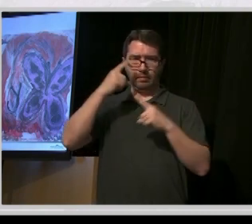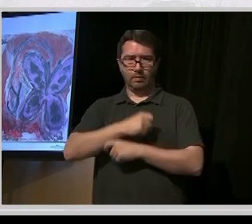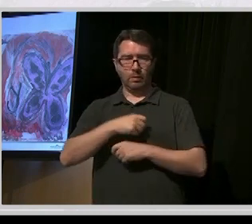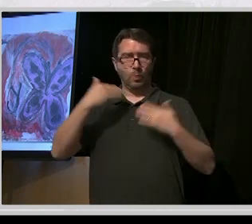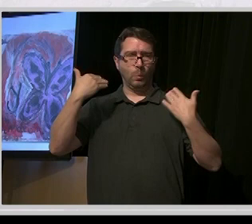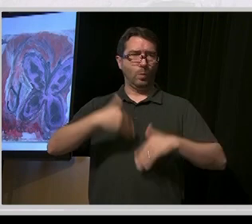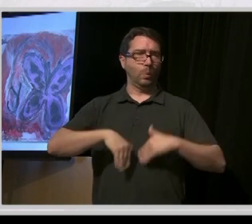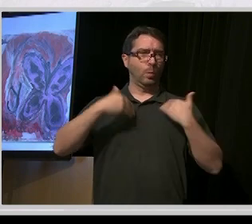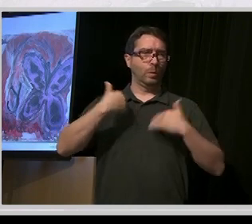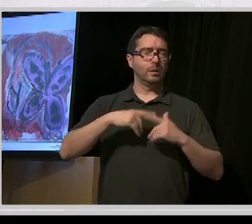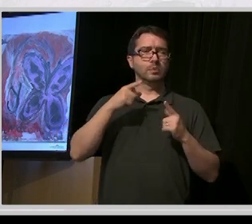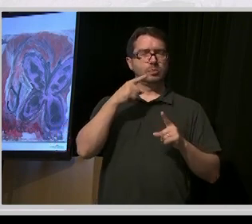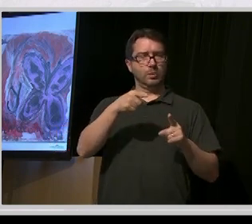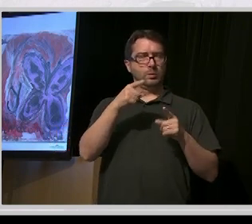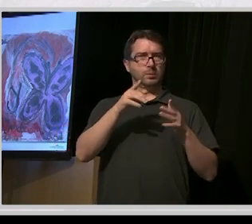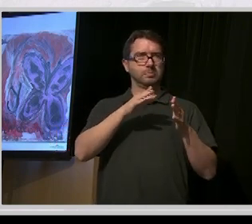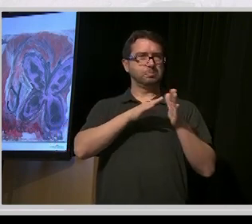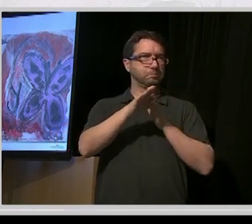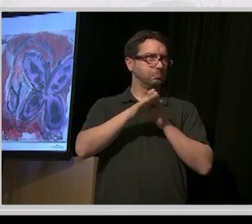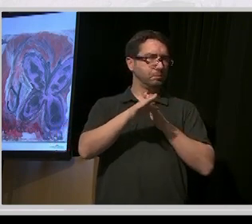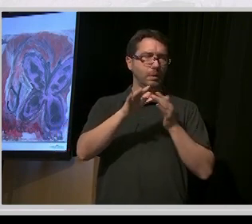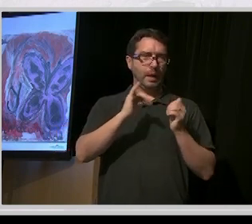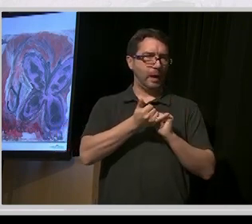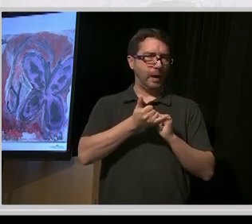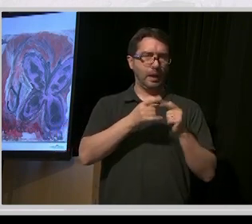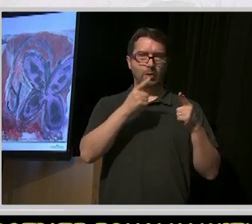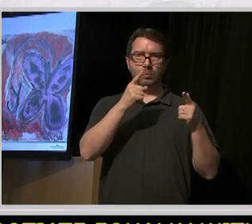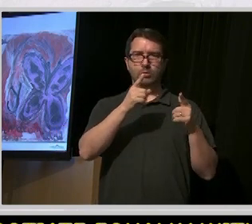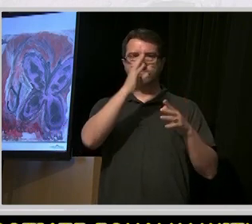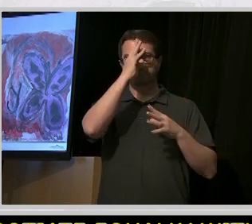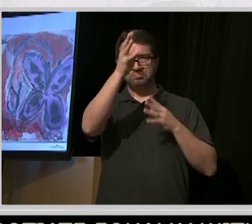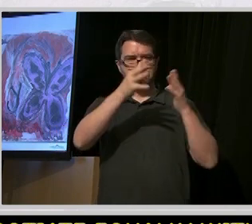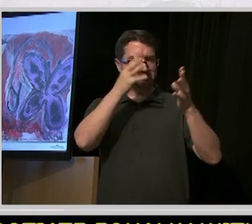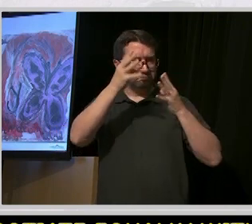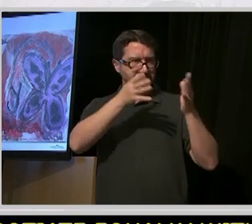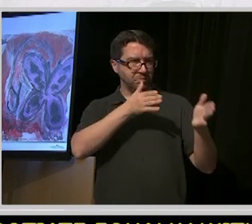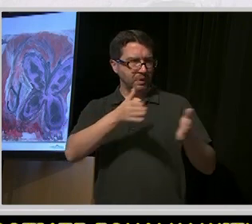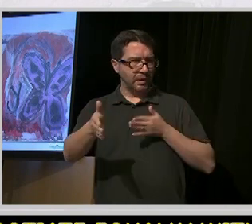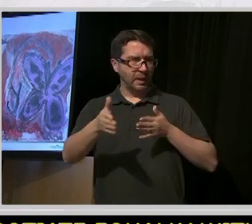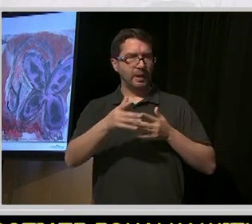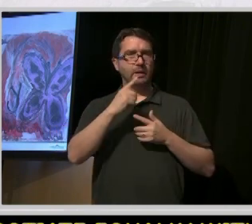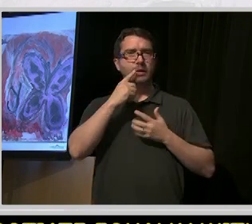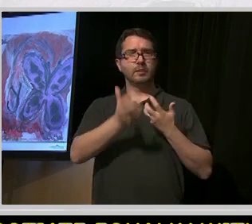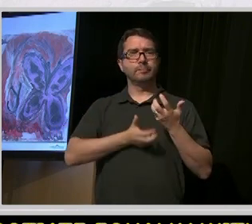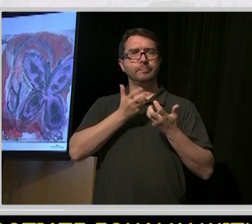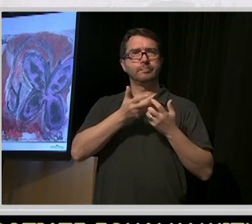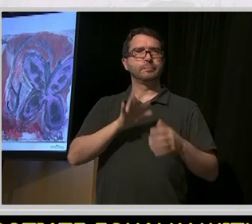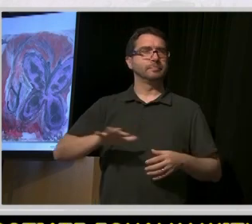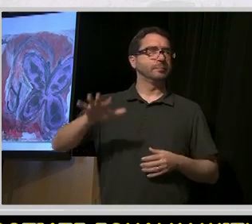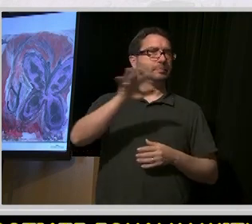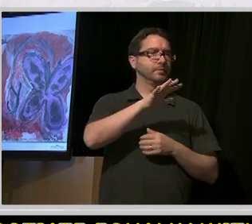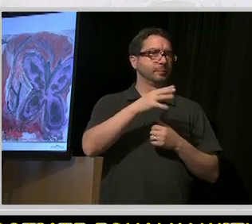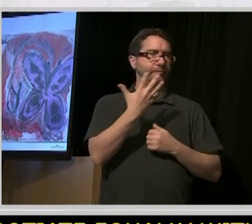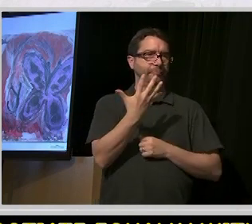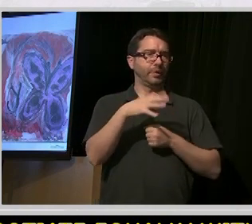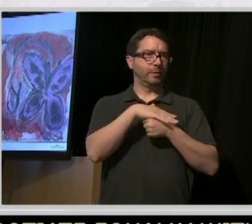coming up with a plan, and then looking to build this capability throughout the regions. Okay, back to you, Tim.